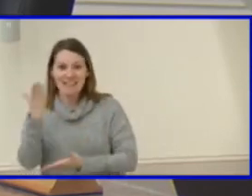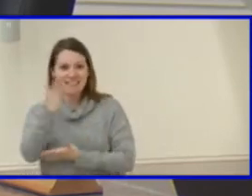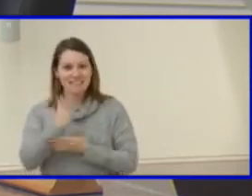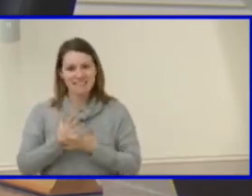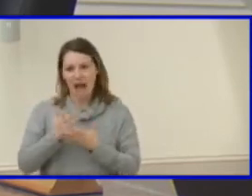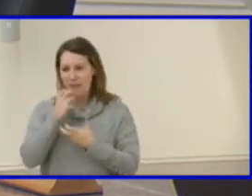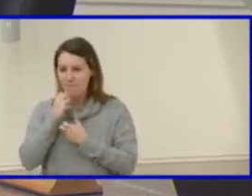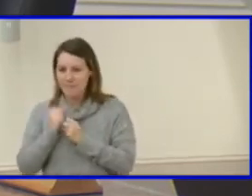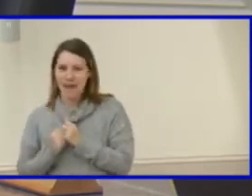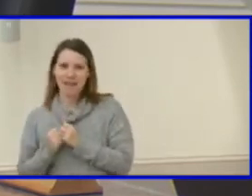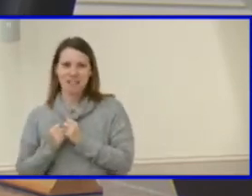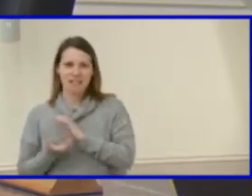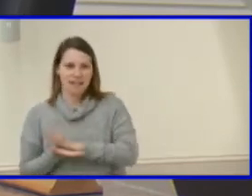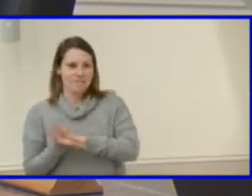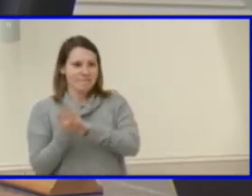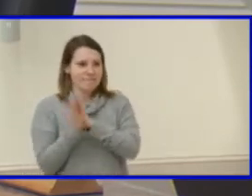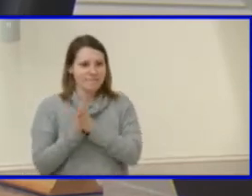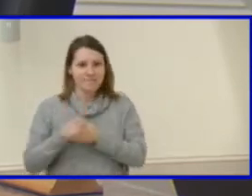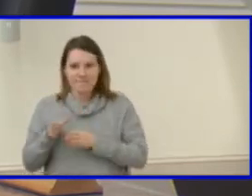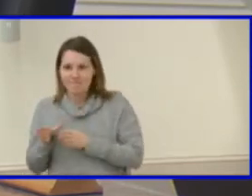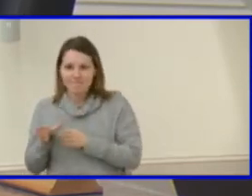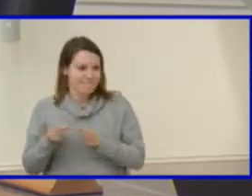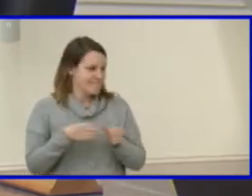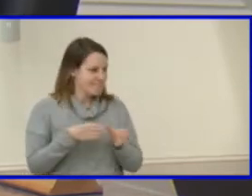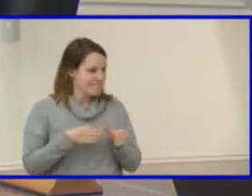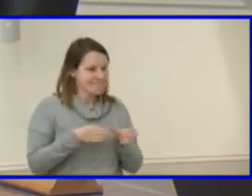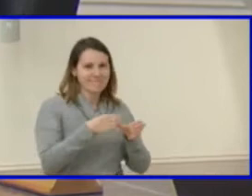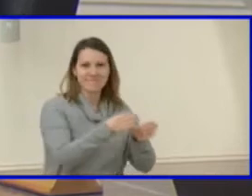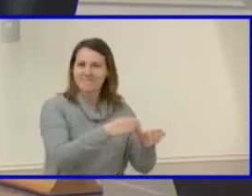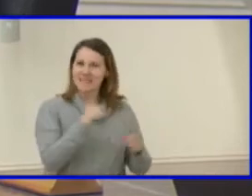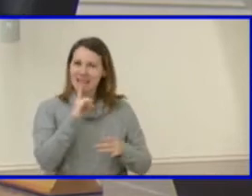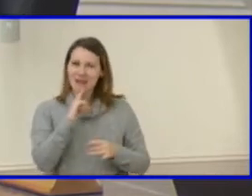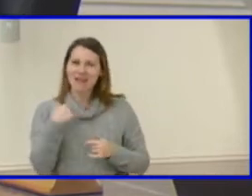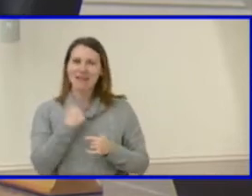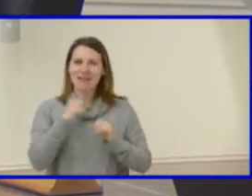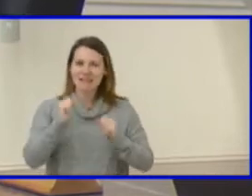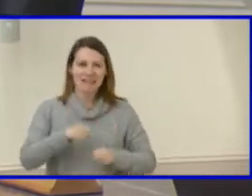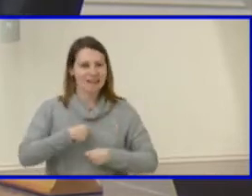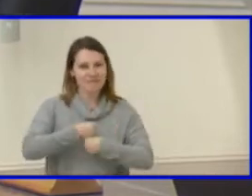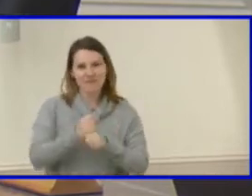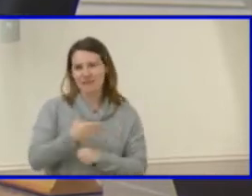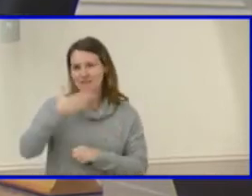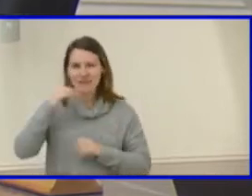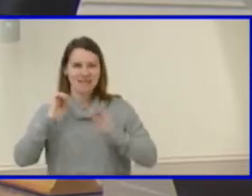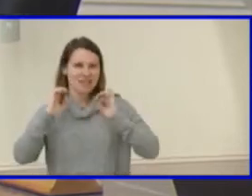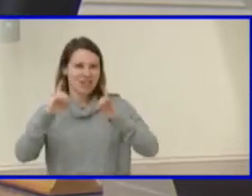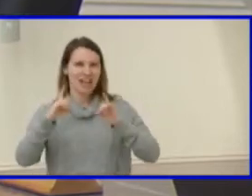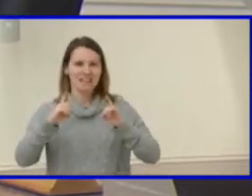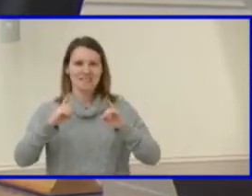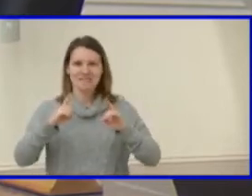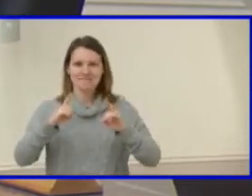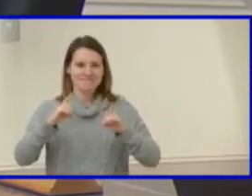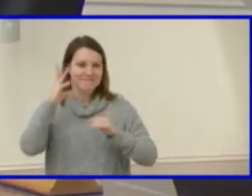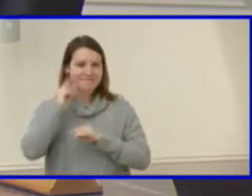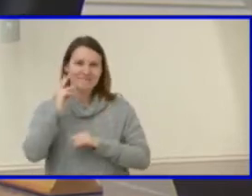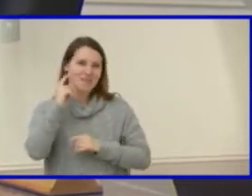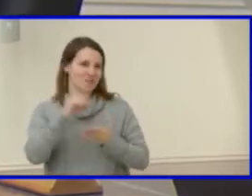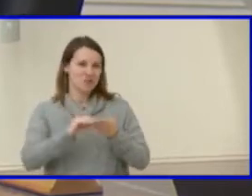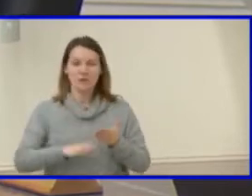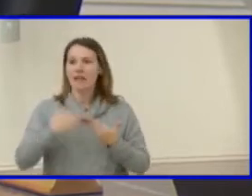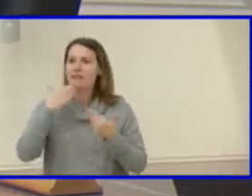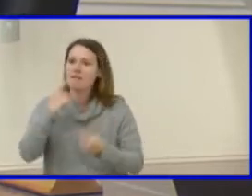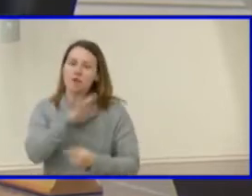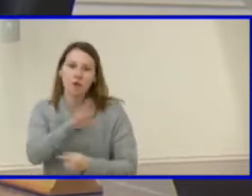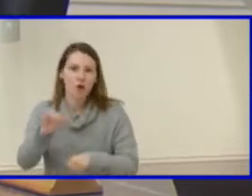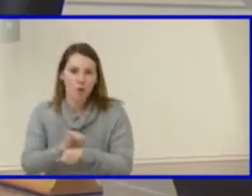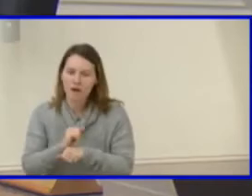others and, um, weave their way through to really create the best educational experience for themselves. So thank you for y'all's work. I know it was a tremendous lift.